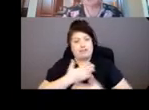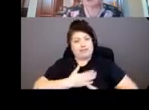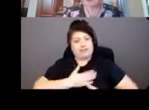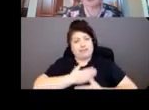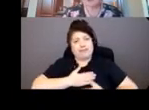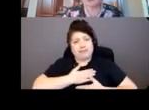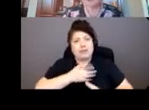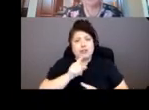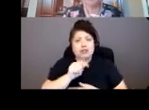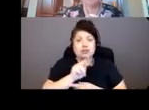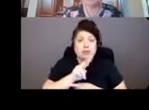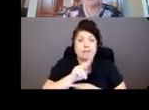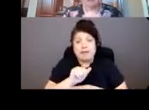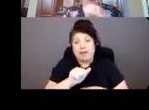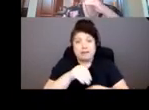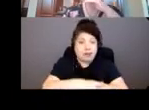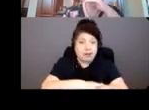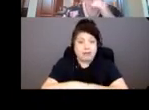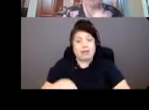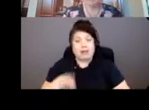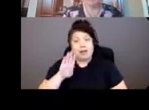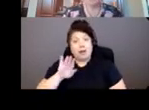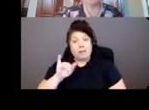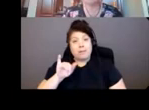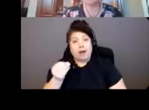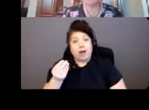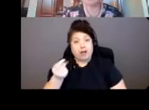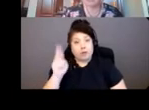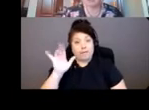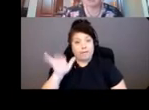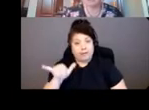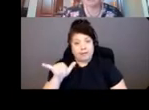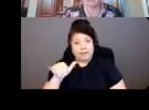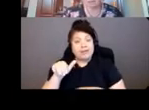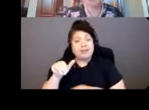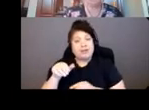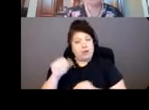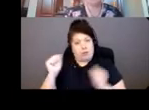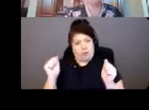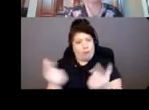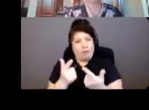Biography night. We all have a biography and it's up to us to share it.